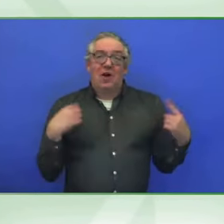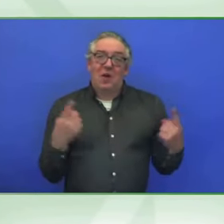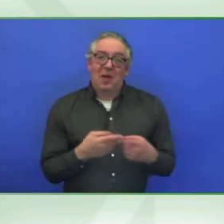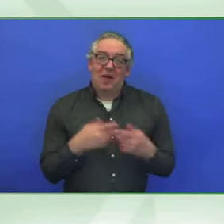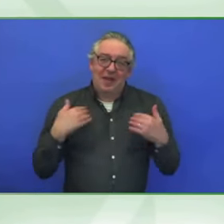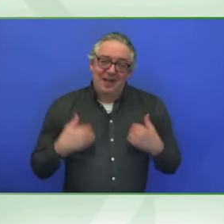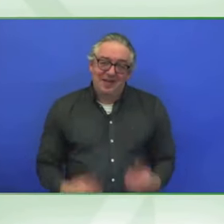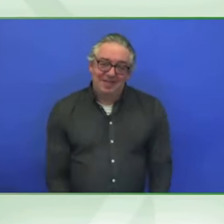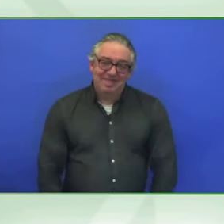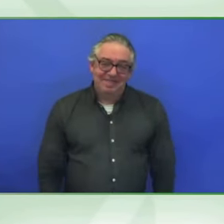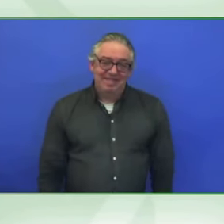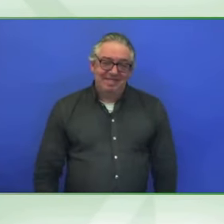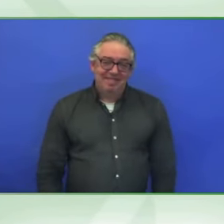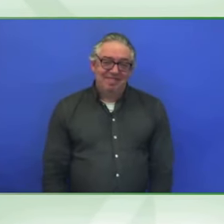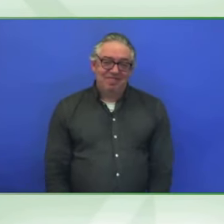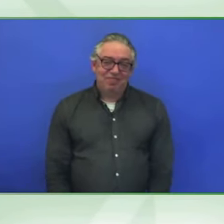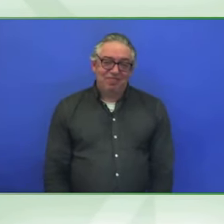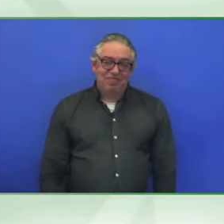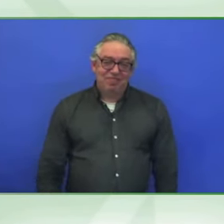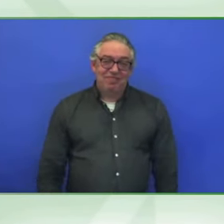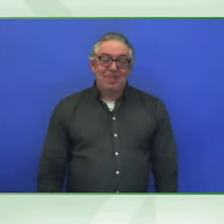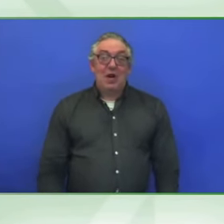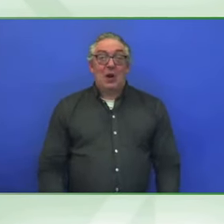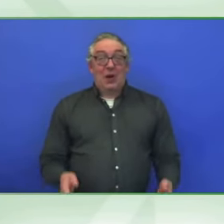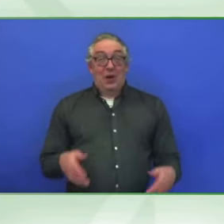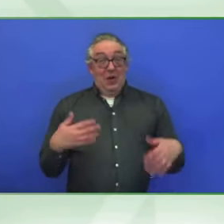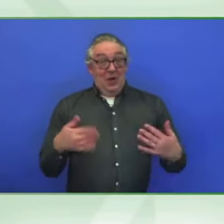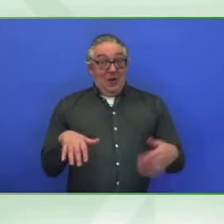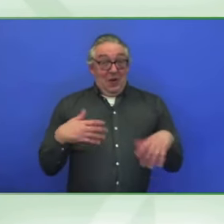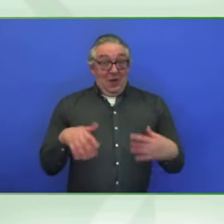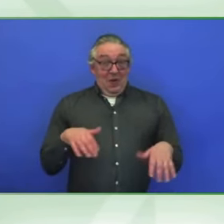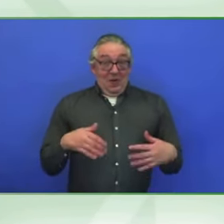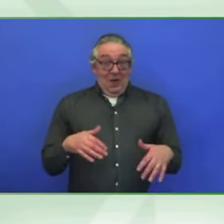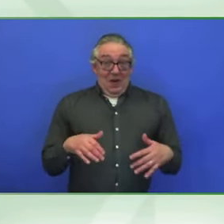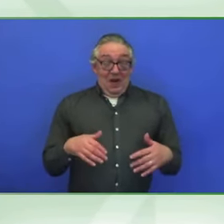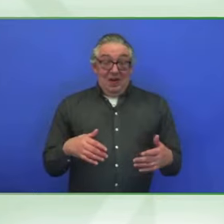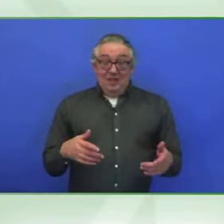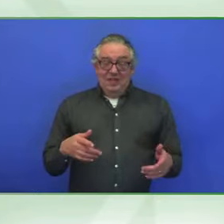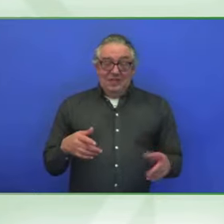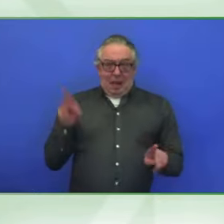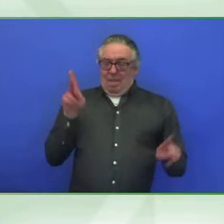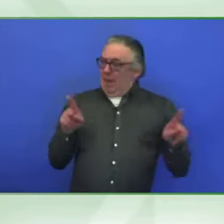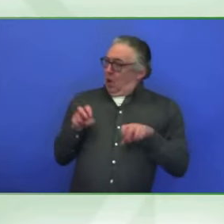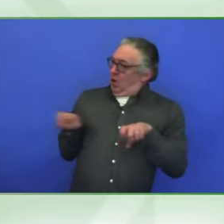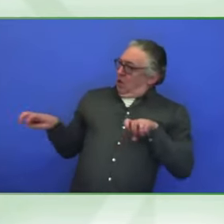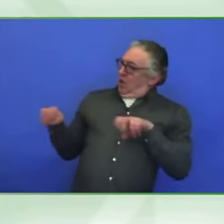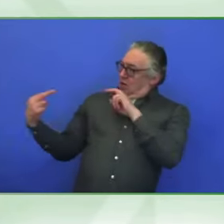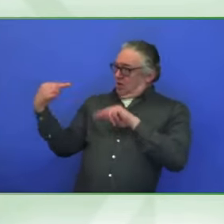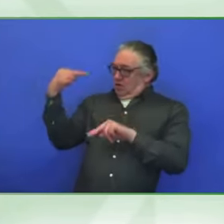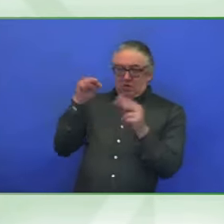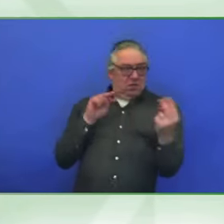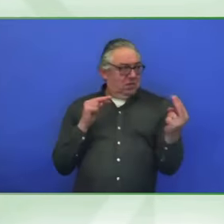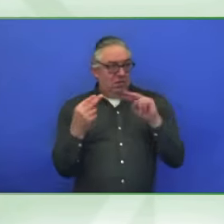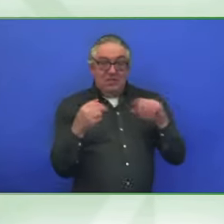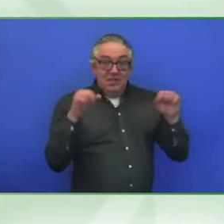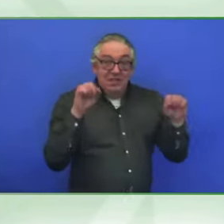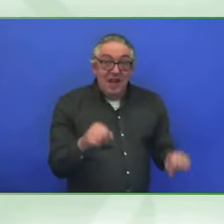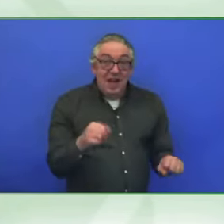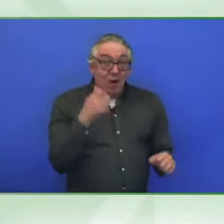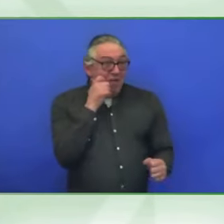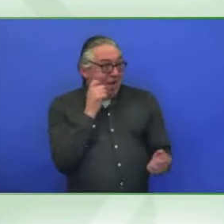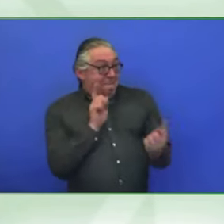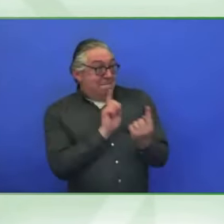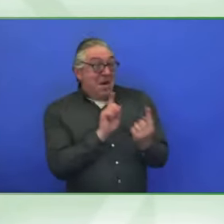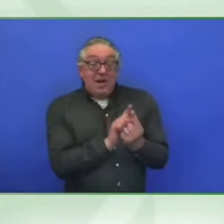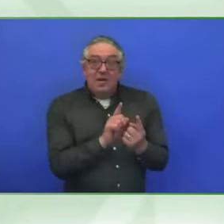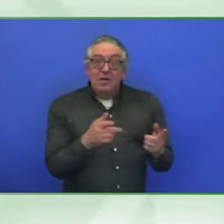It's taken quite an adjustment to be around each other, right? It is, okay? Is everybody tired? Yeah, right?